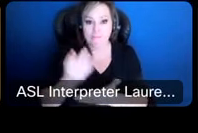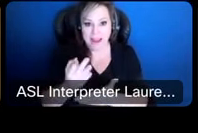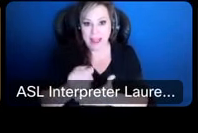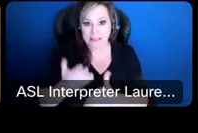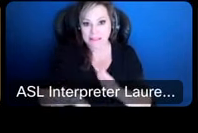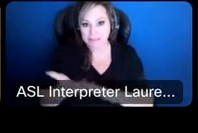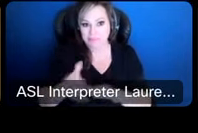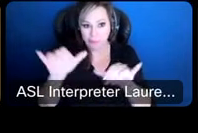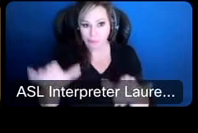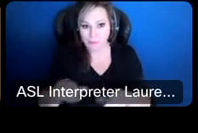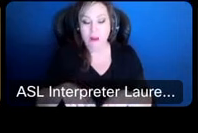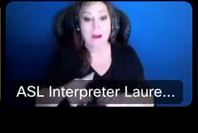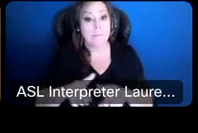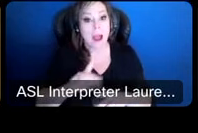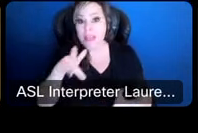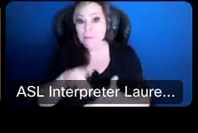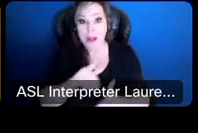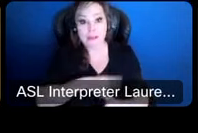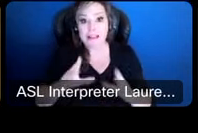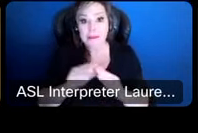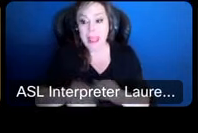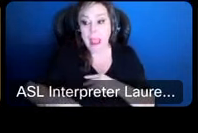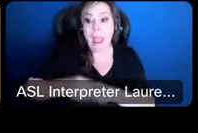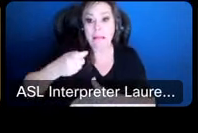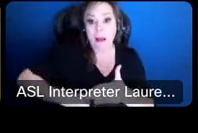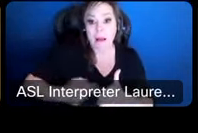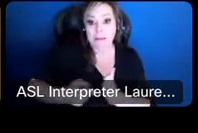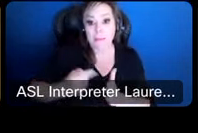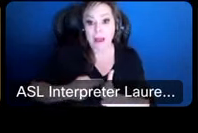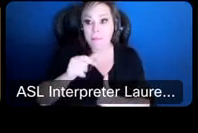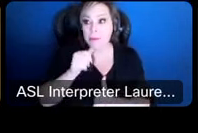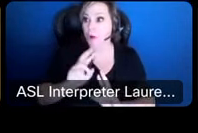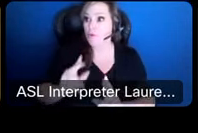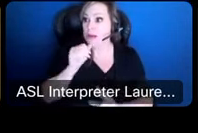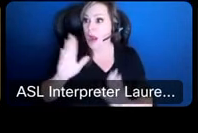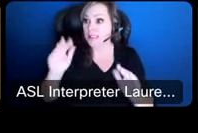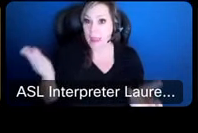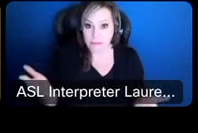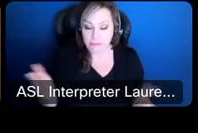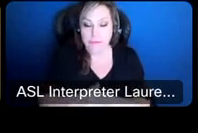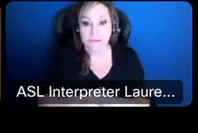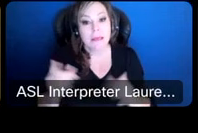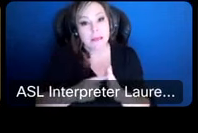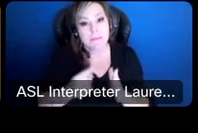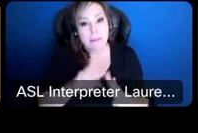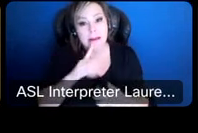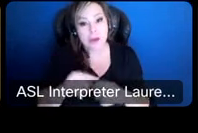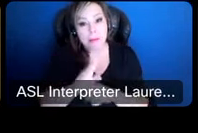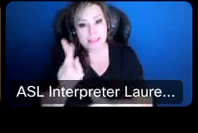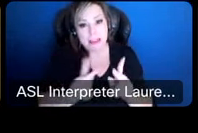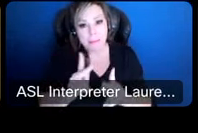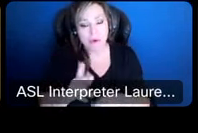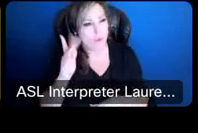the middle of the legislative session will add a cost to the district that we weren't prepared for so sometimes i talk to business people and they say well